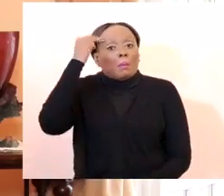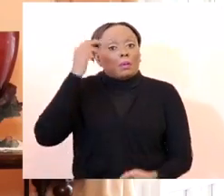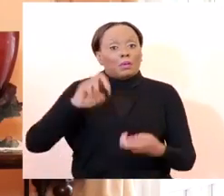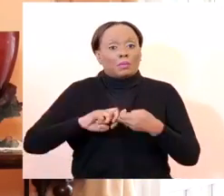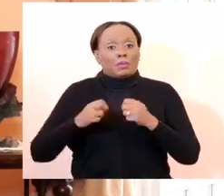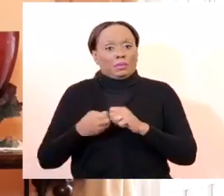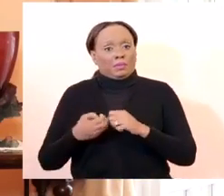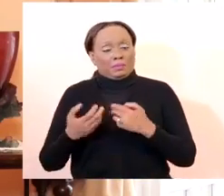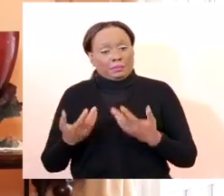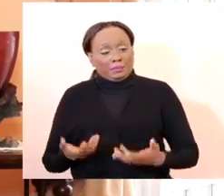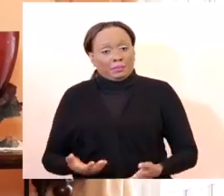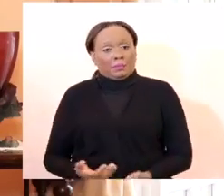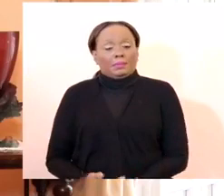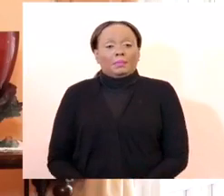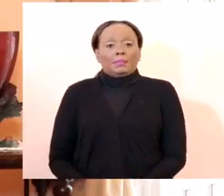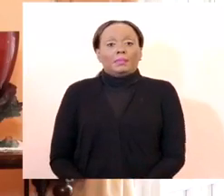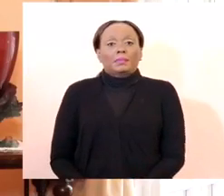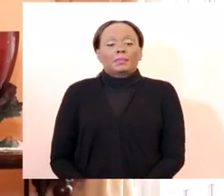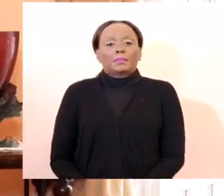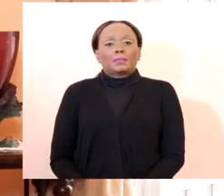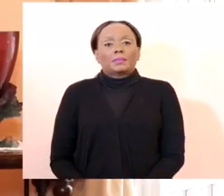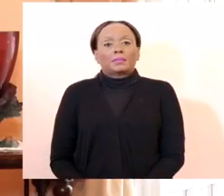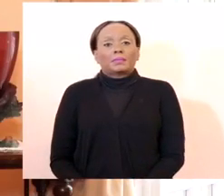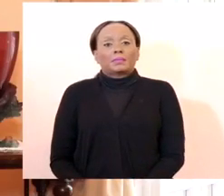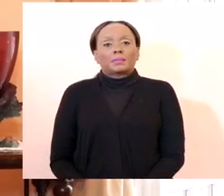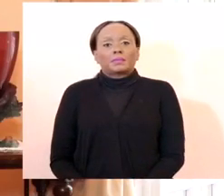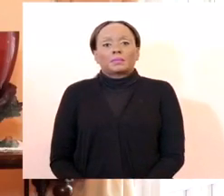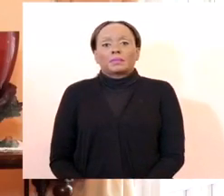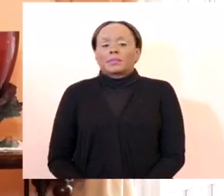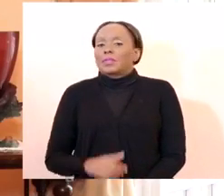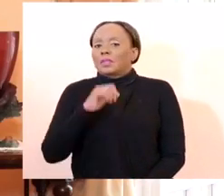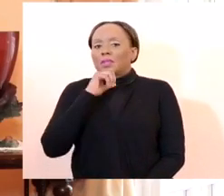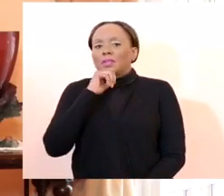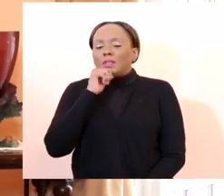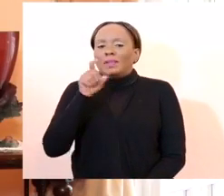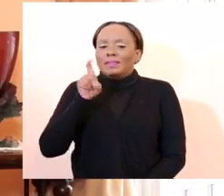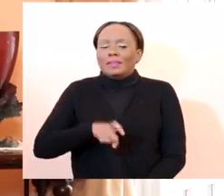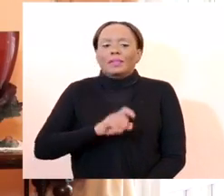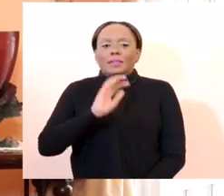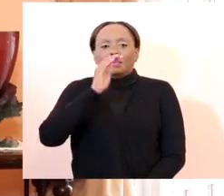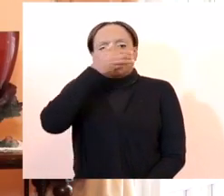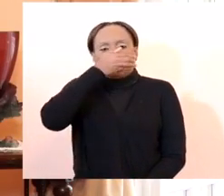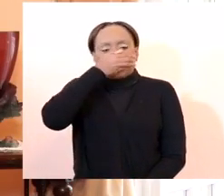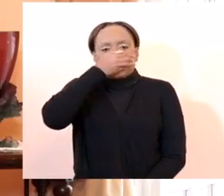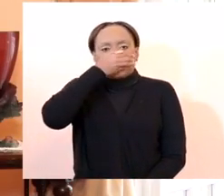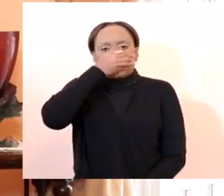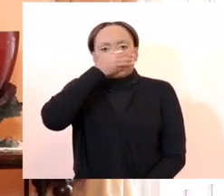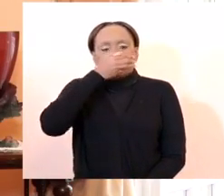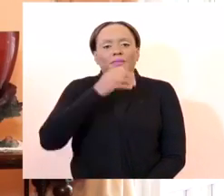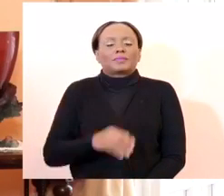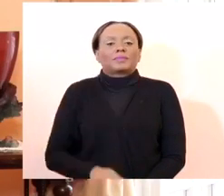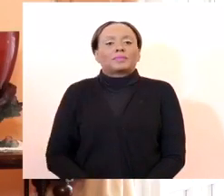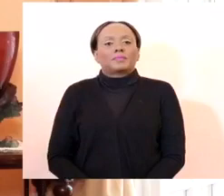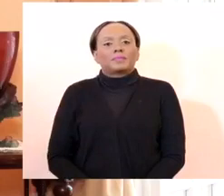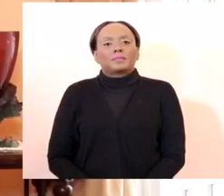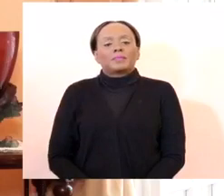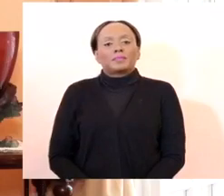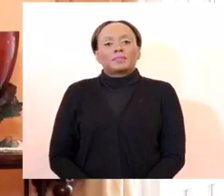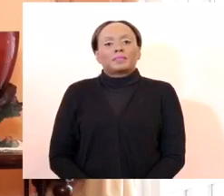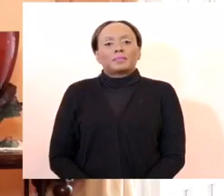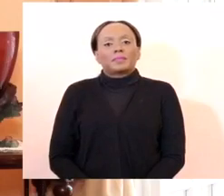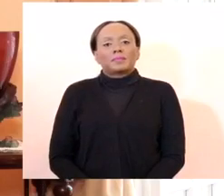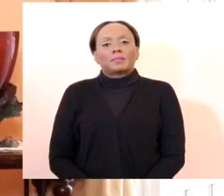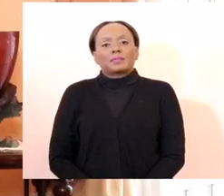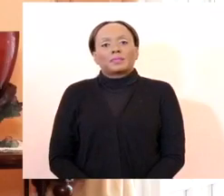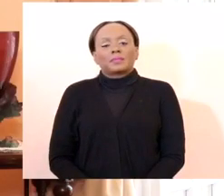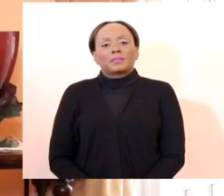In that instance, you will be permitted not to wear a mask. If you are traveling with another person and that